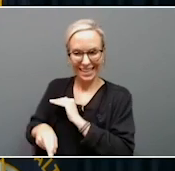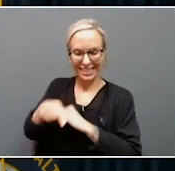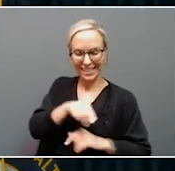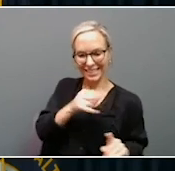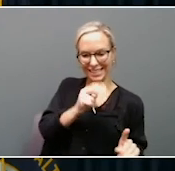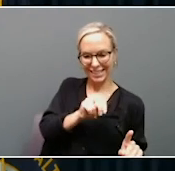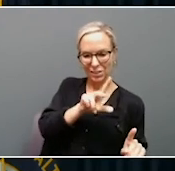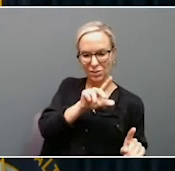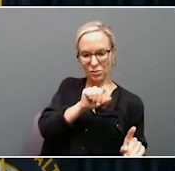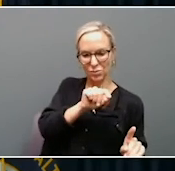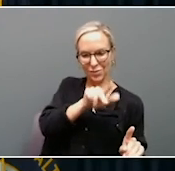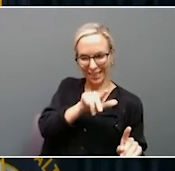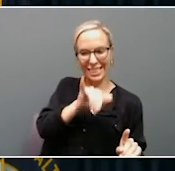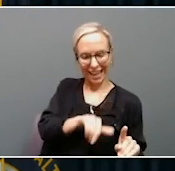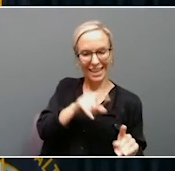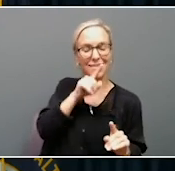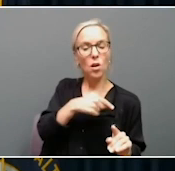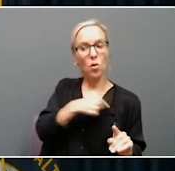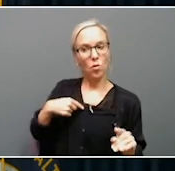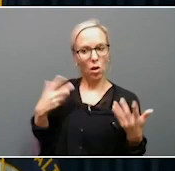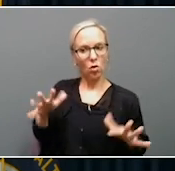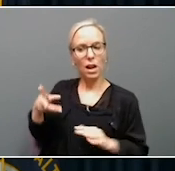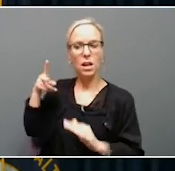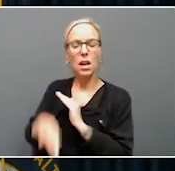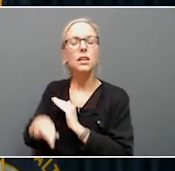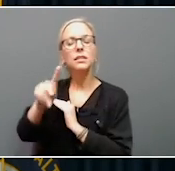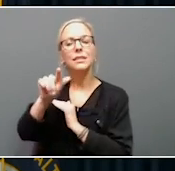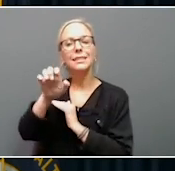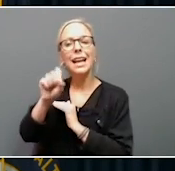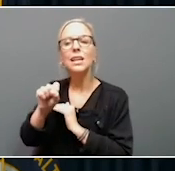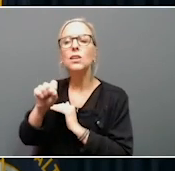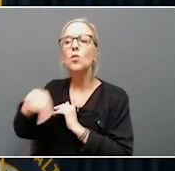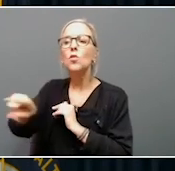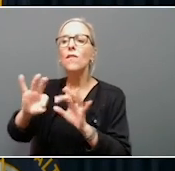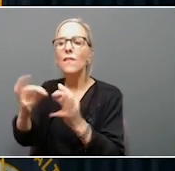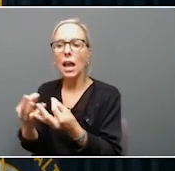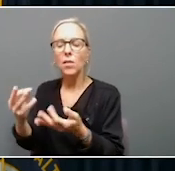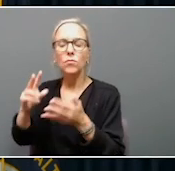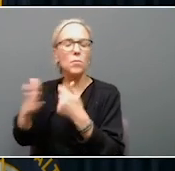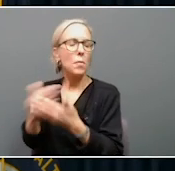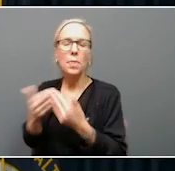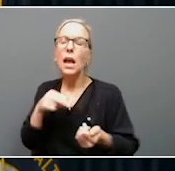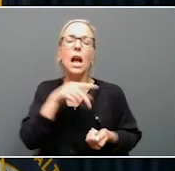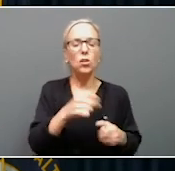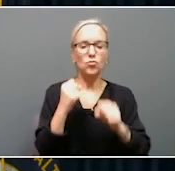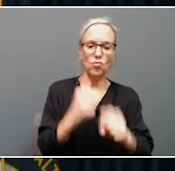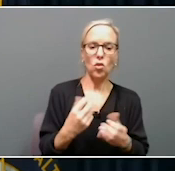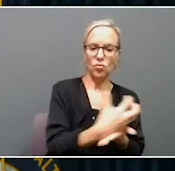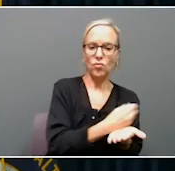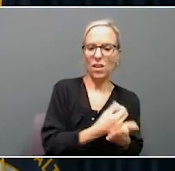In other words, we have cut taxes on our families yet are having stronger revenues than ever, meaning that our economy,